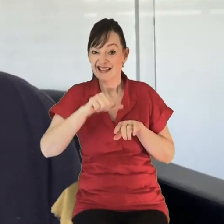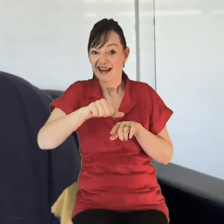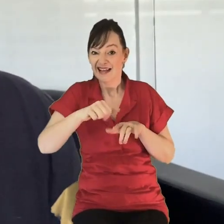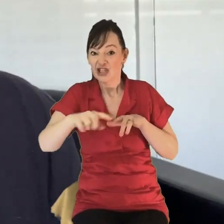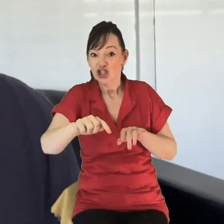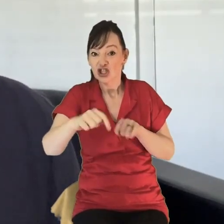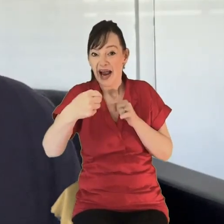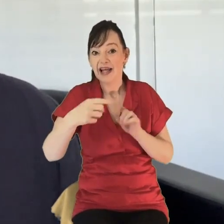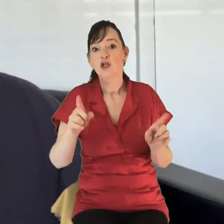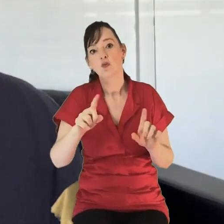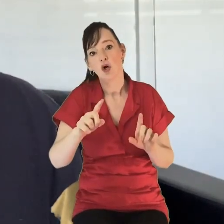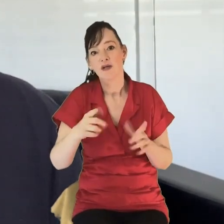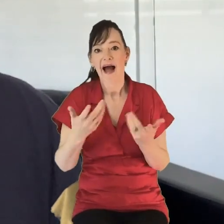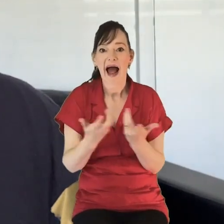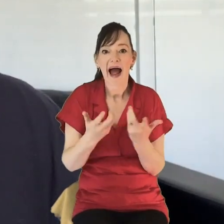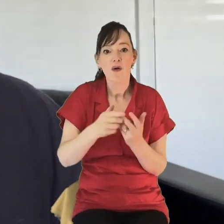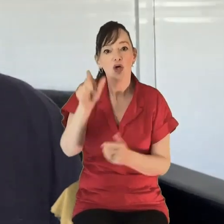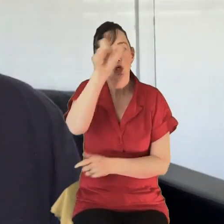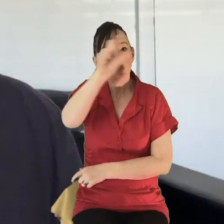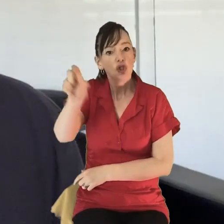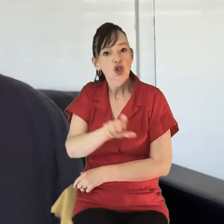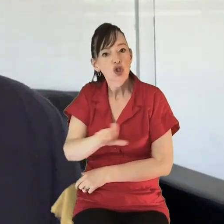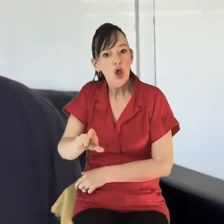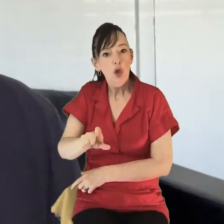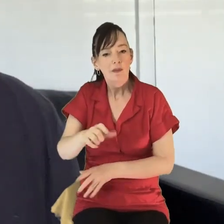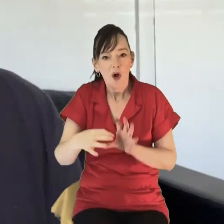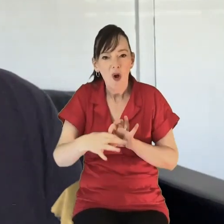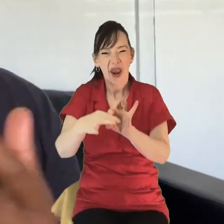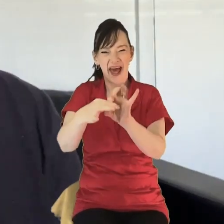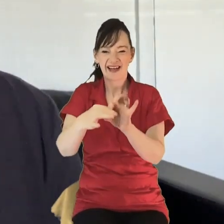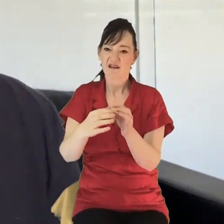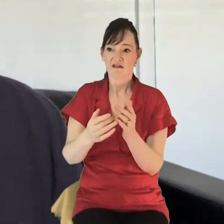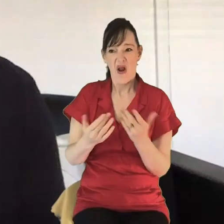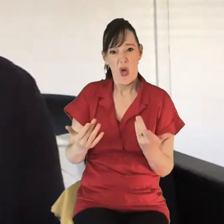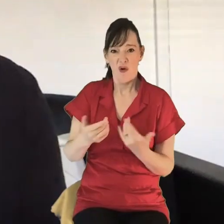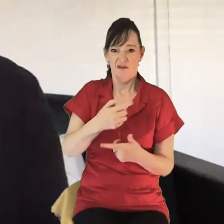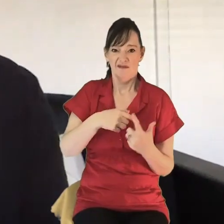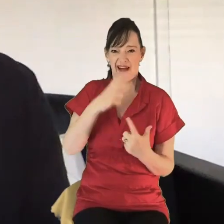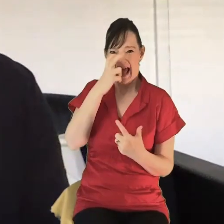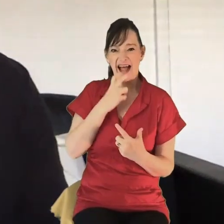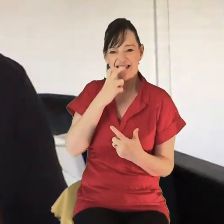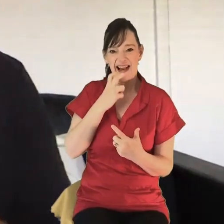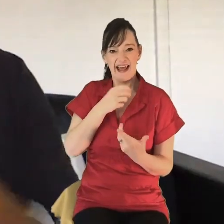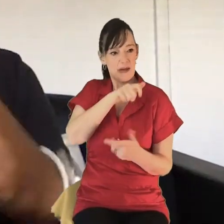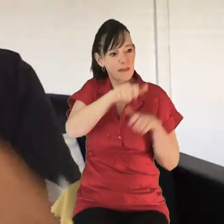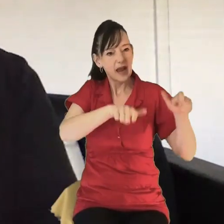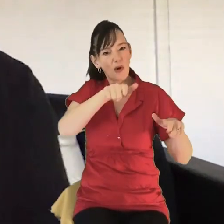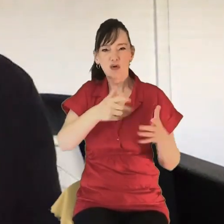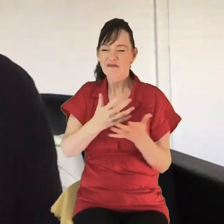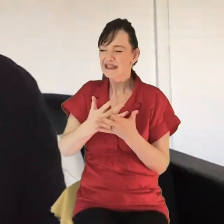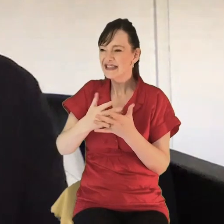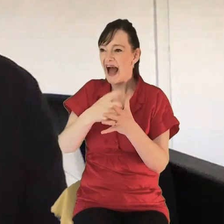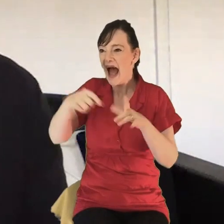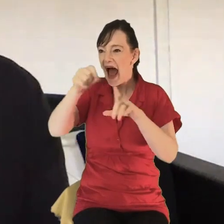The more elderly within our congregation found it difficult to have to download an app and set up an ID and then